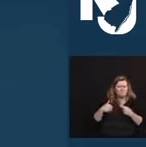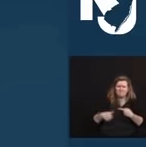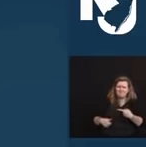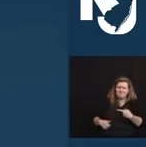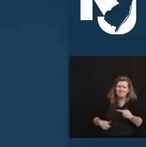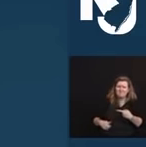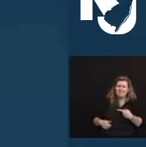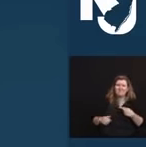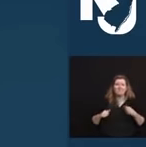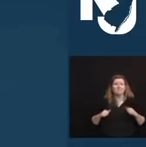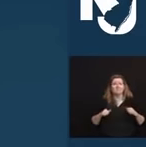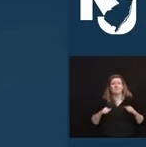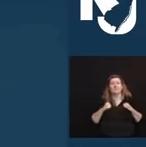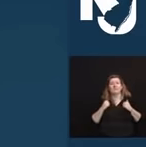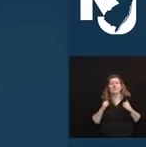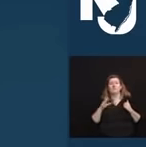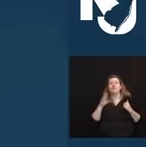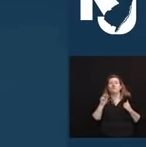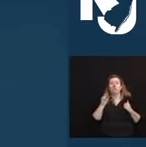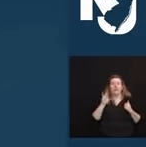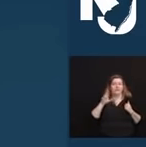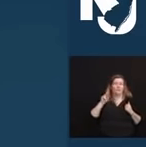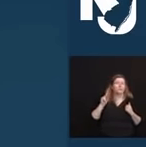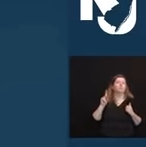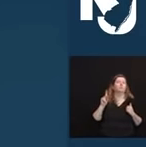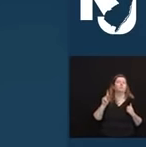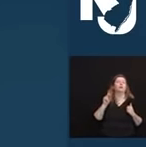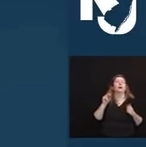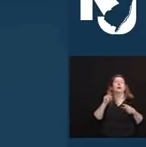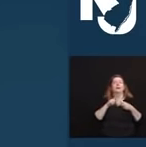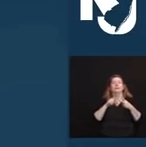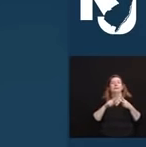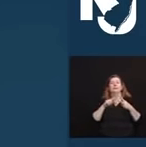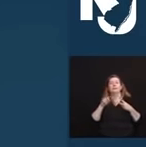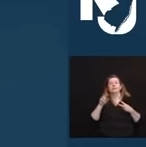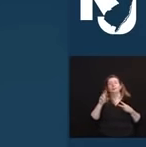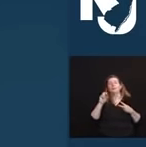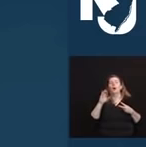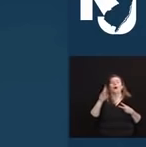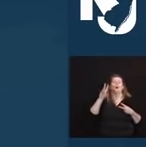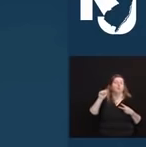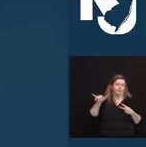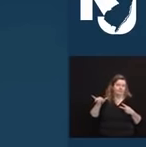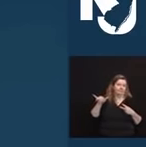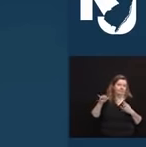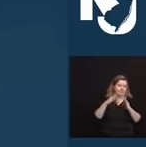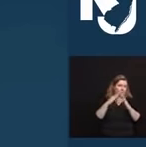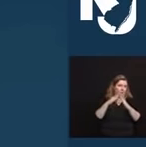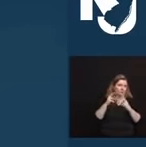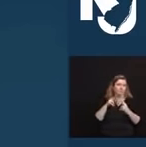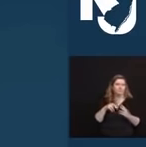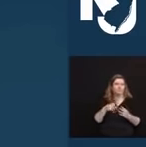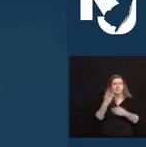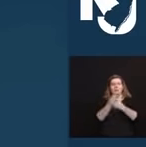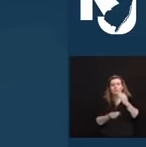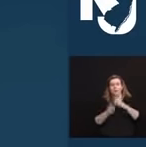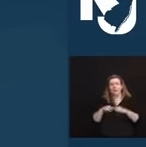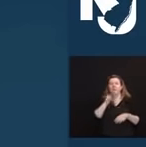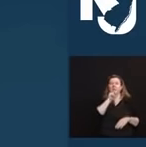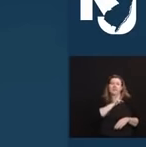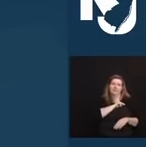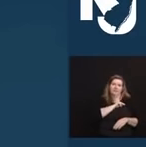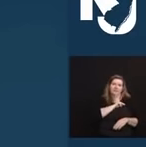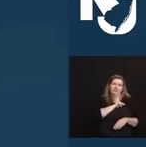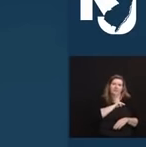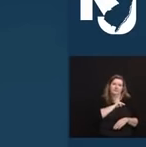and Rockaway, who was 93 when she passed on Thanksgiving. For many years,